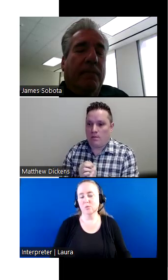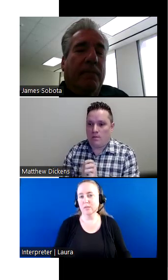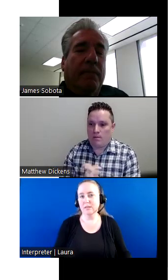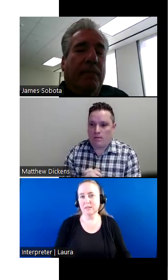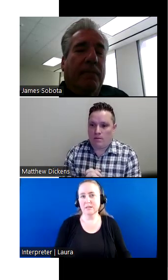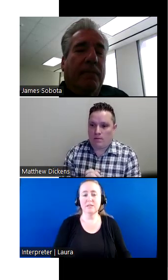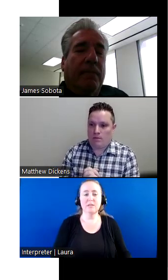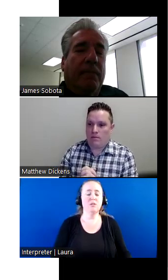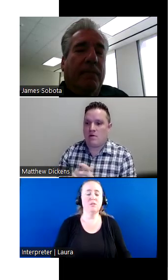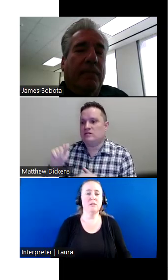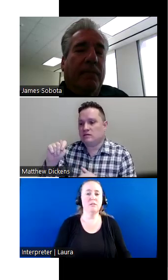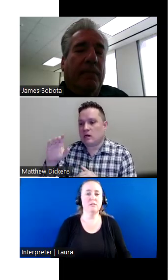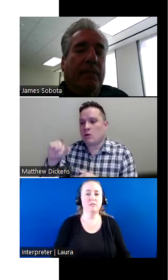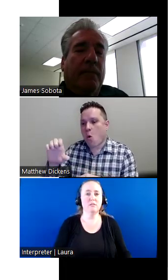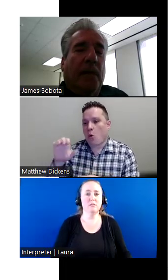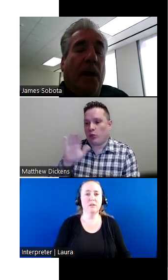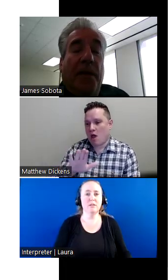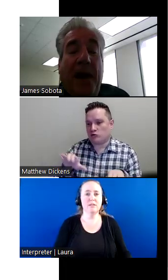you work with TCAL as well.